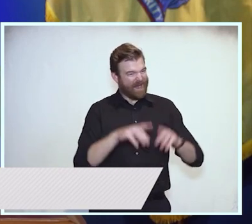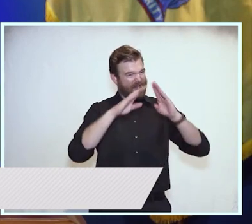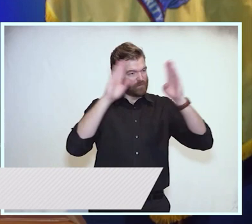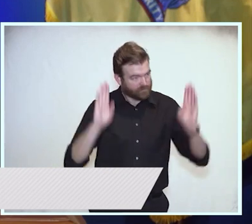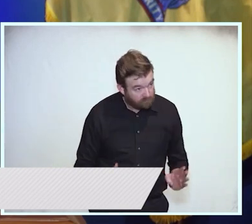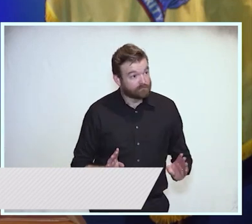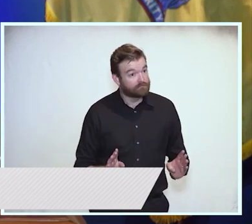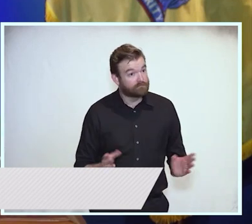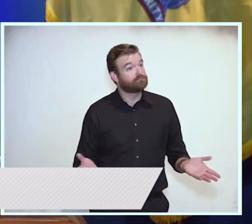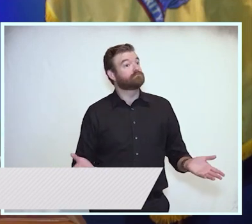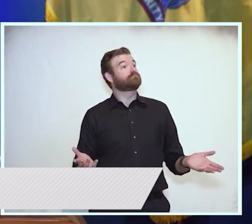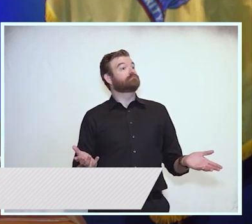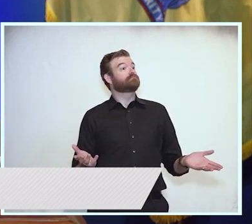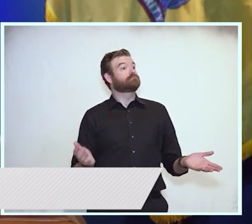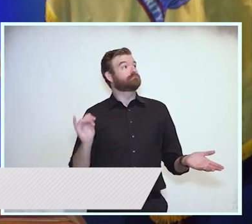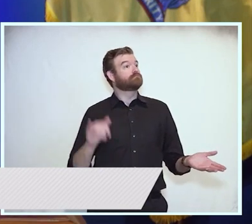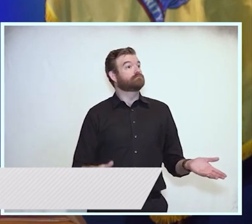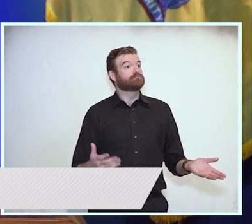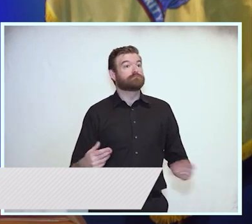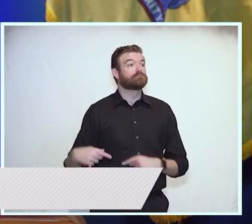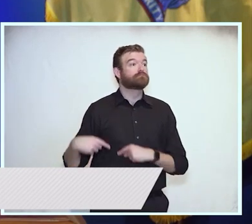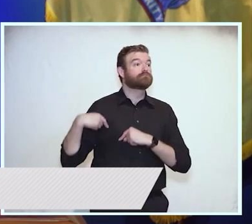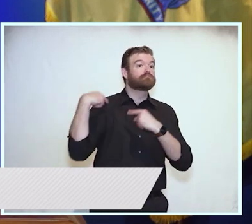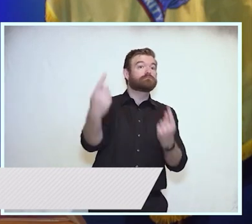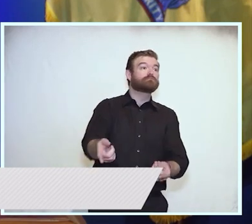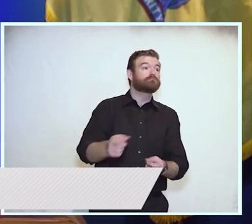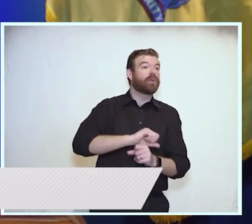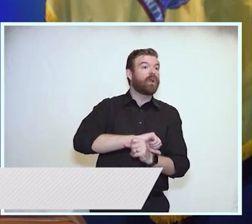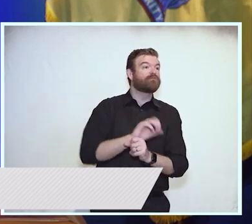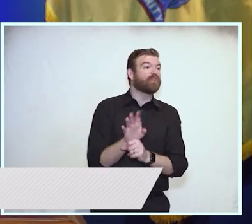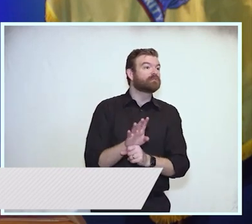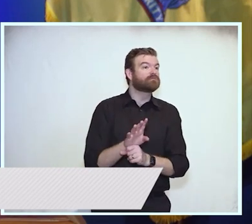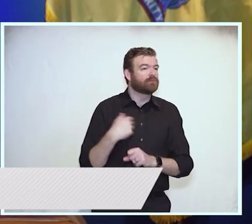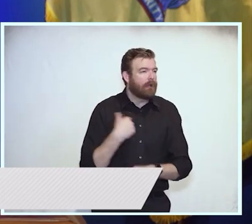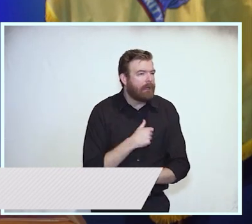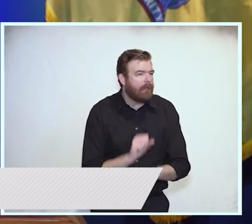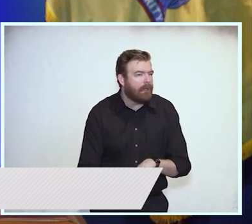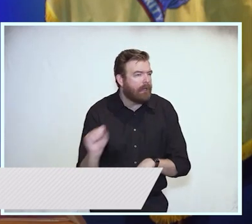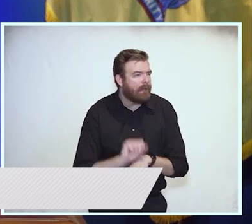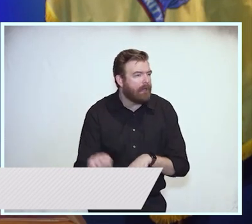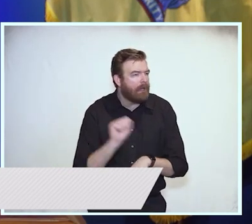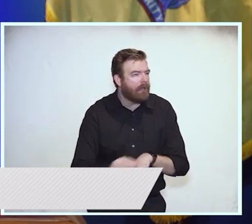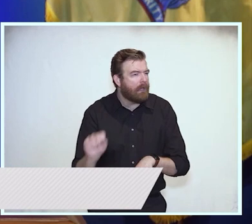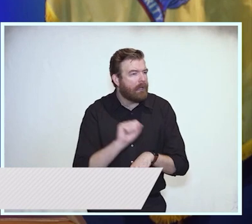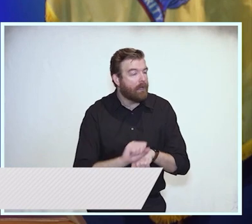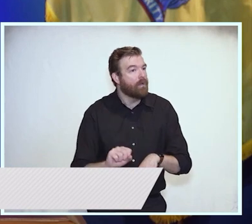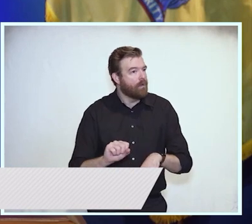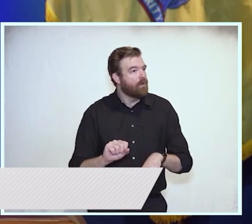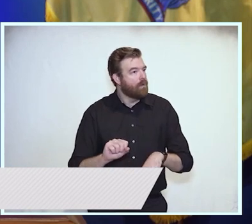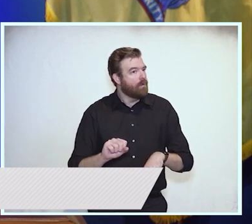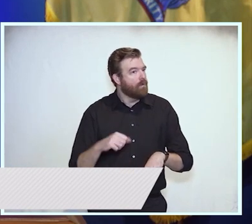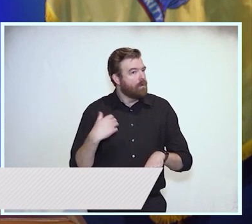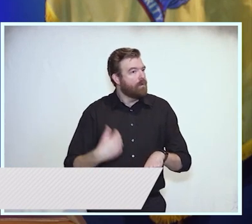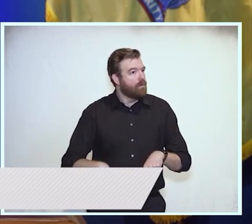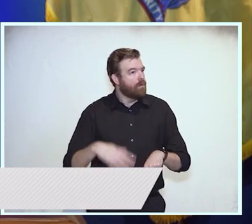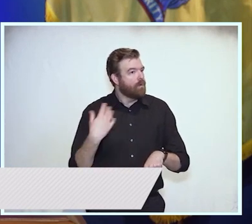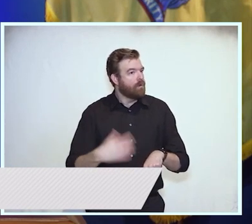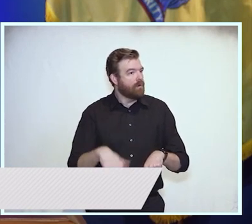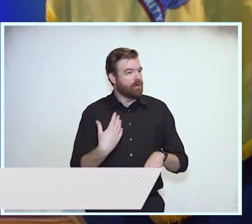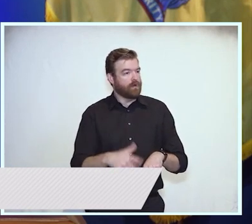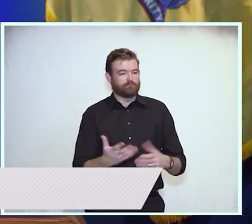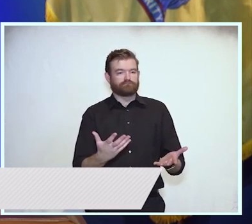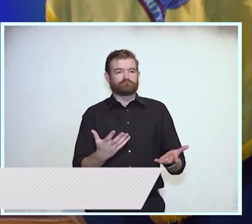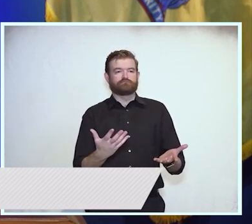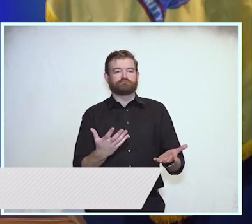everything going on across the nation and as we work to bring our state out from under the cloud of COVID, these words ring true in New Jersey.